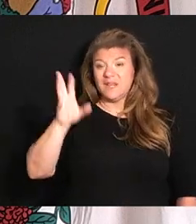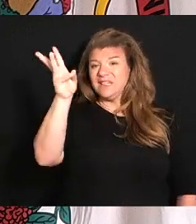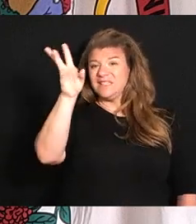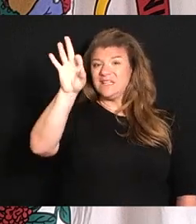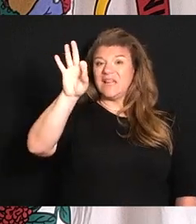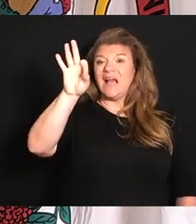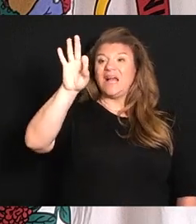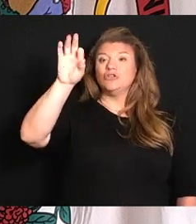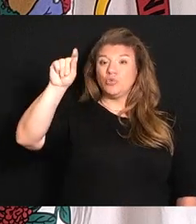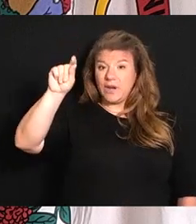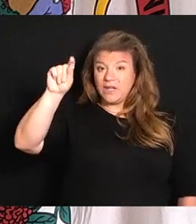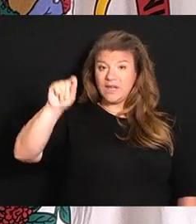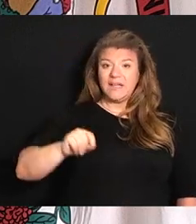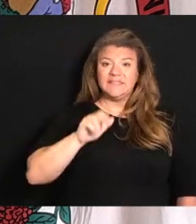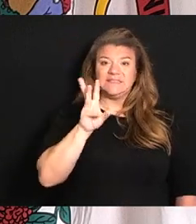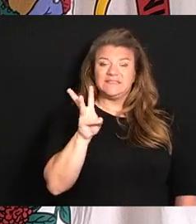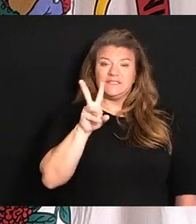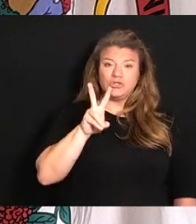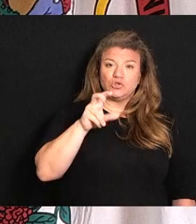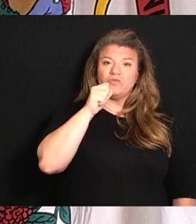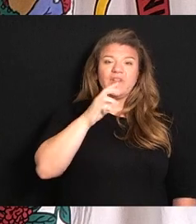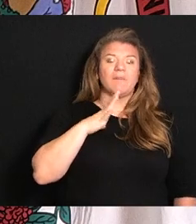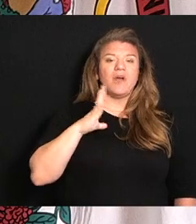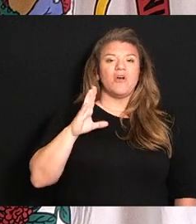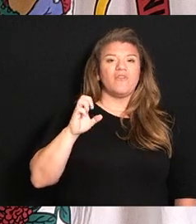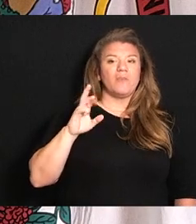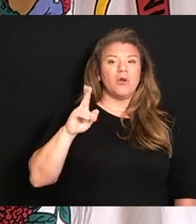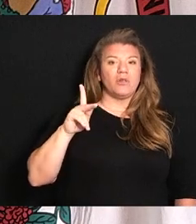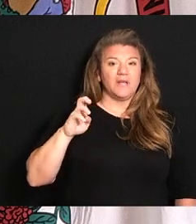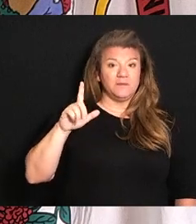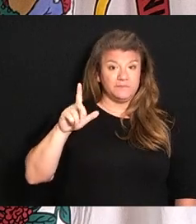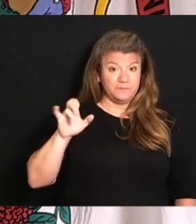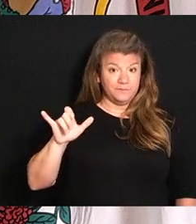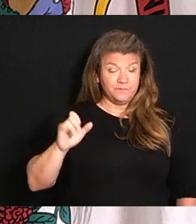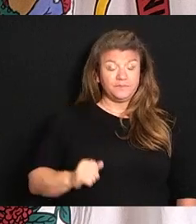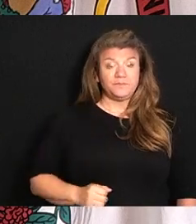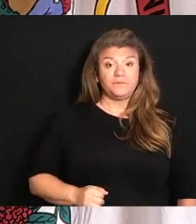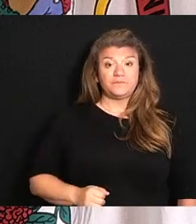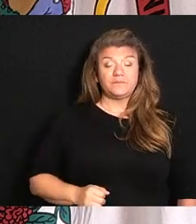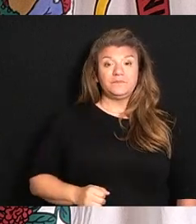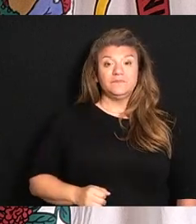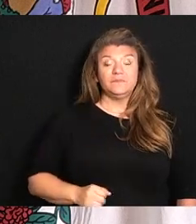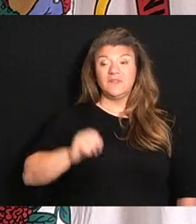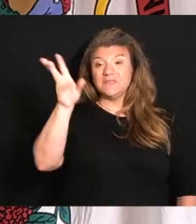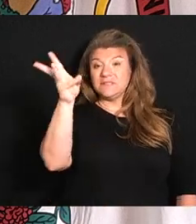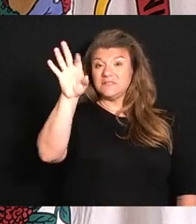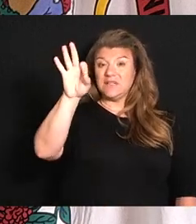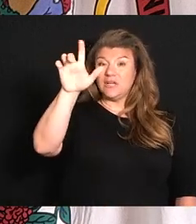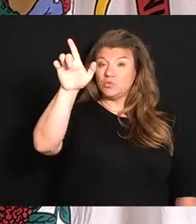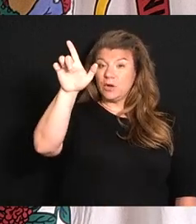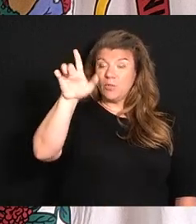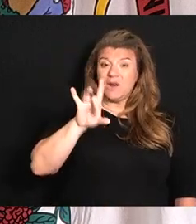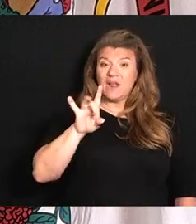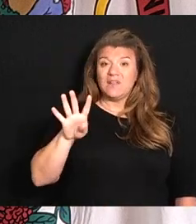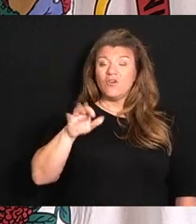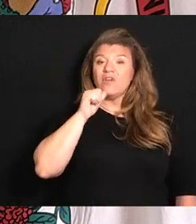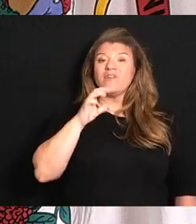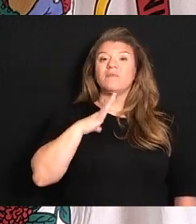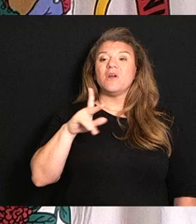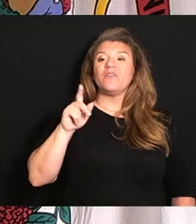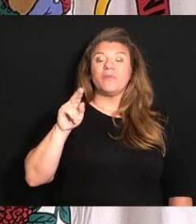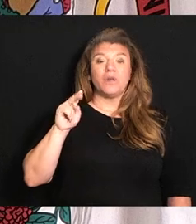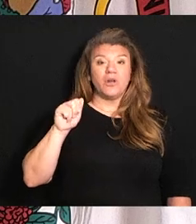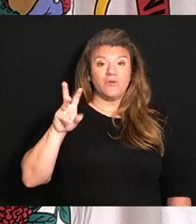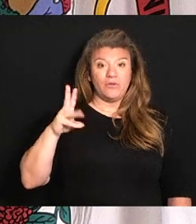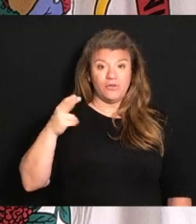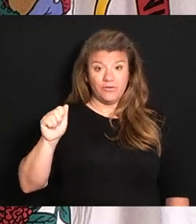,920th death, a 62-year-old female from Berkeley County. The 6,921st death, an 84-year-old female from Kanawha